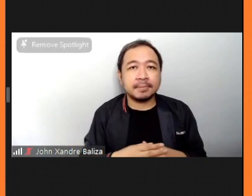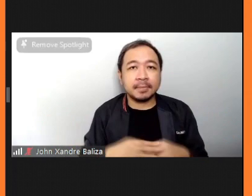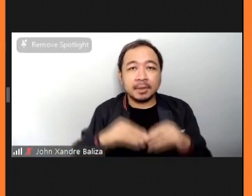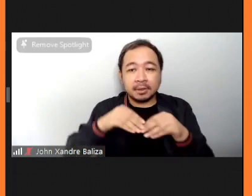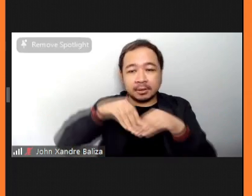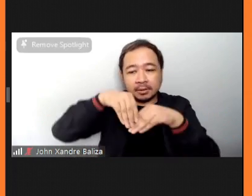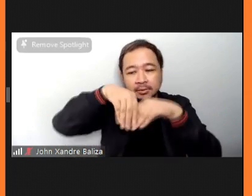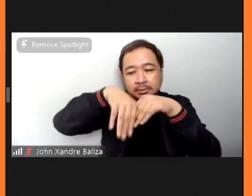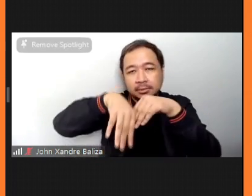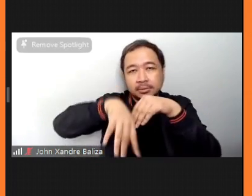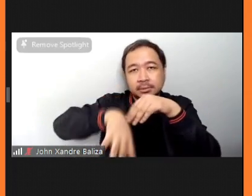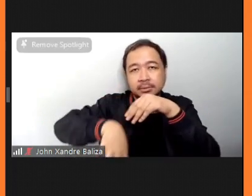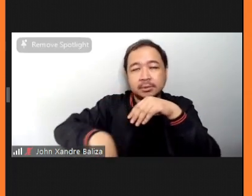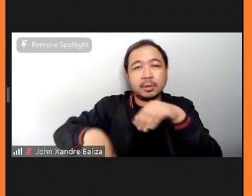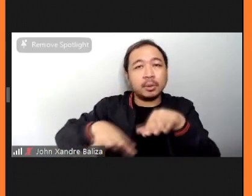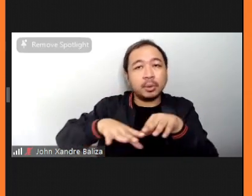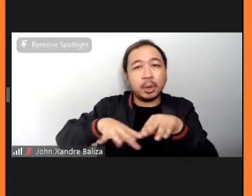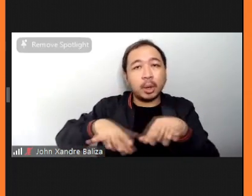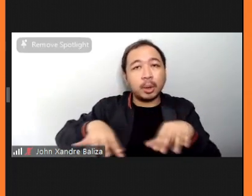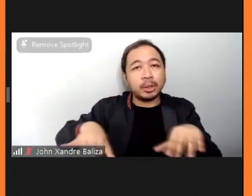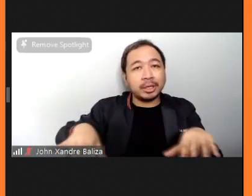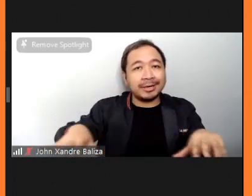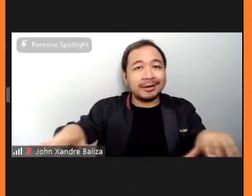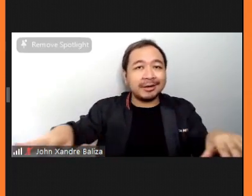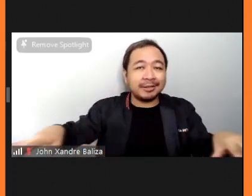below you.